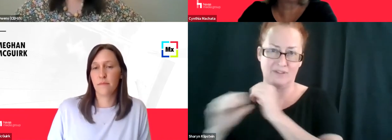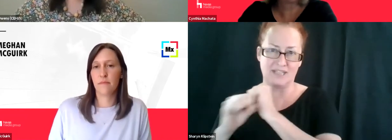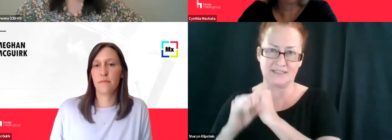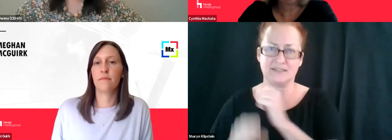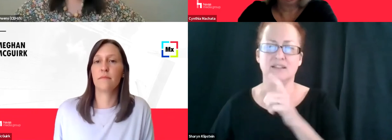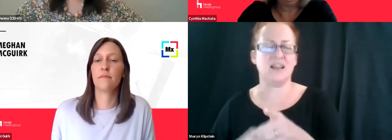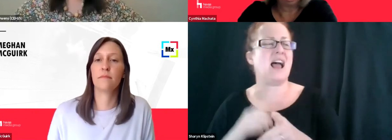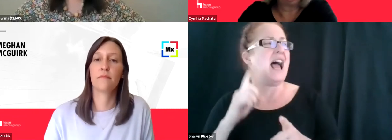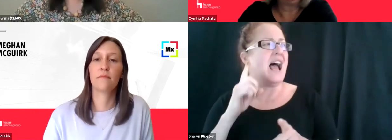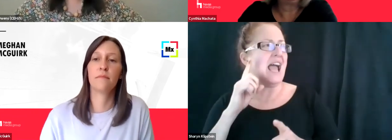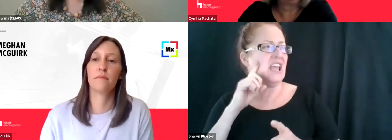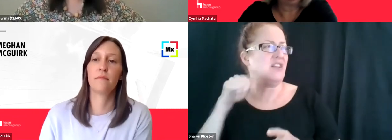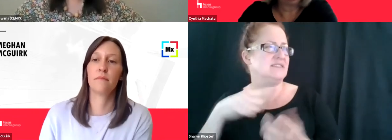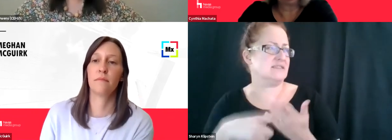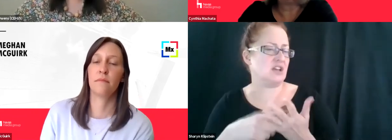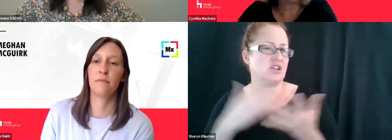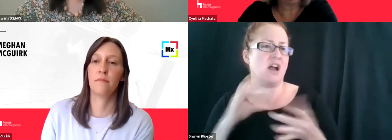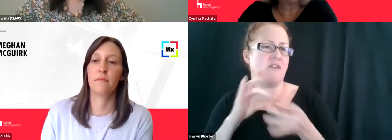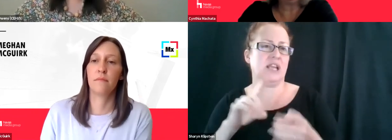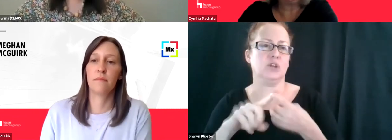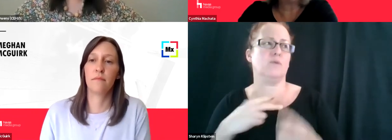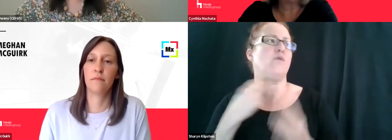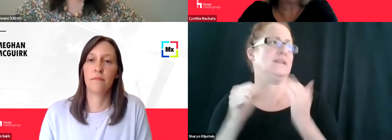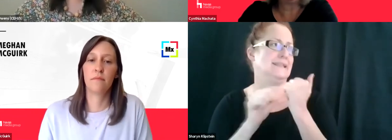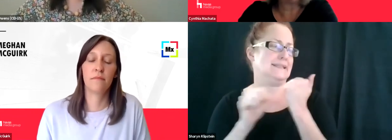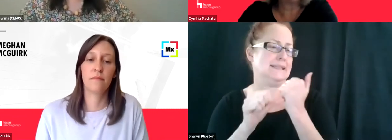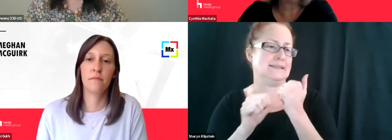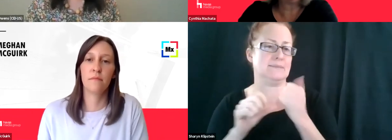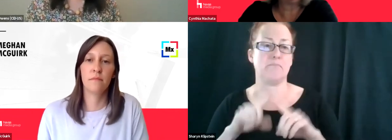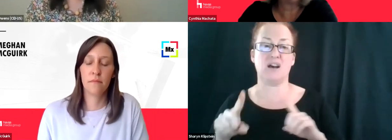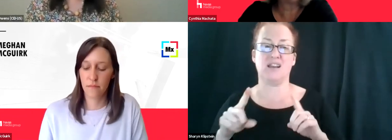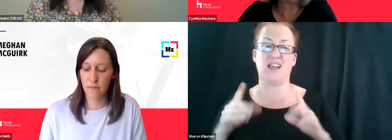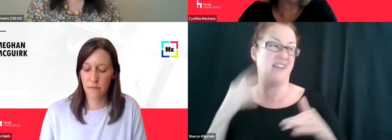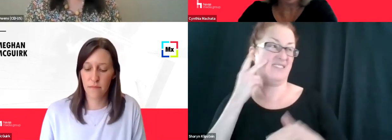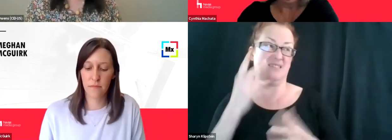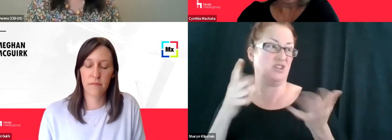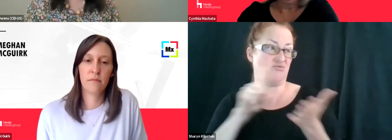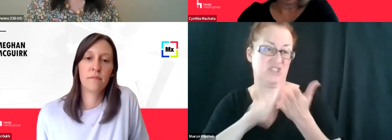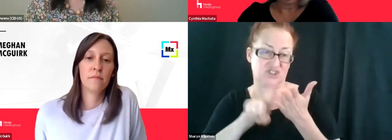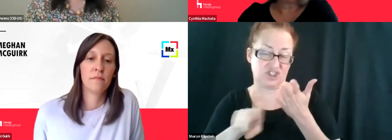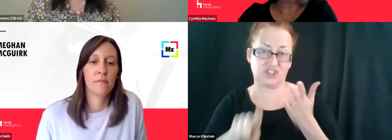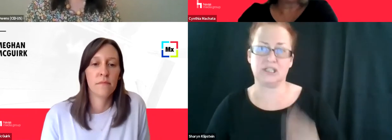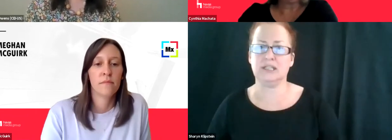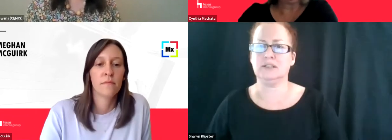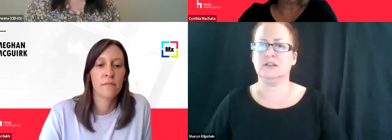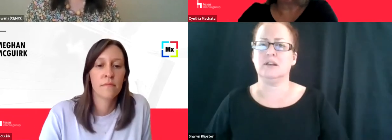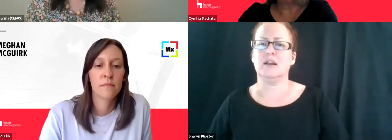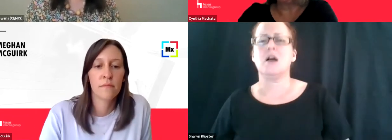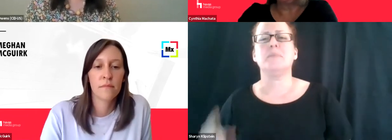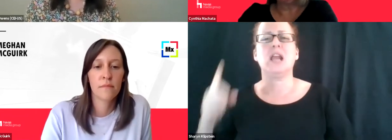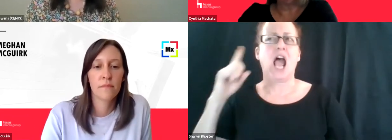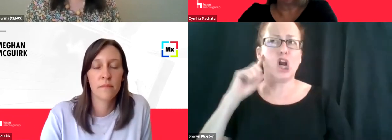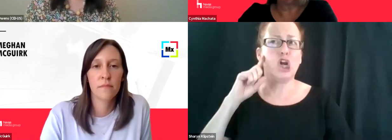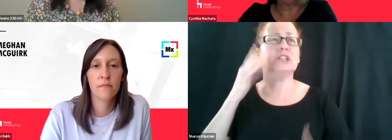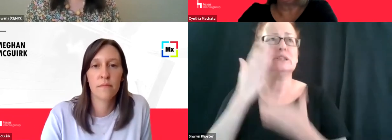assistance. Um, but I, to Megan's point, I haven't seen a lot of research on it. I've just heard a few anecdotal